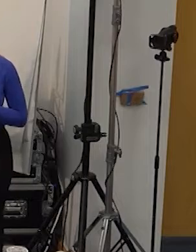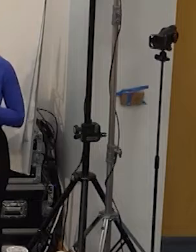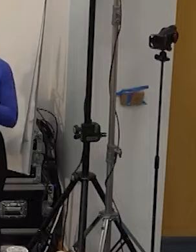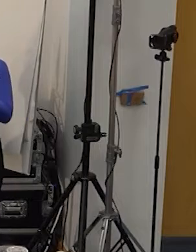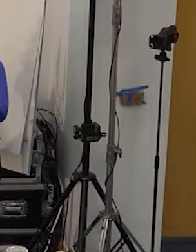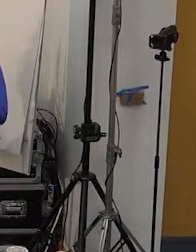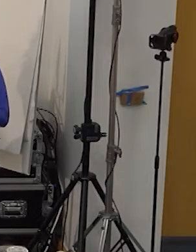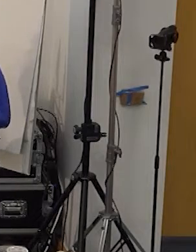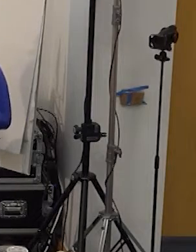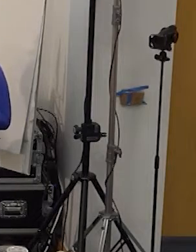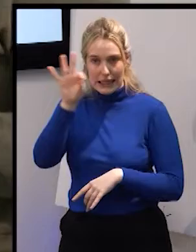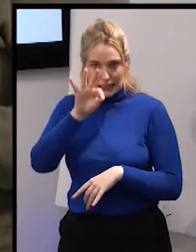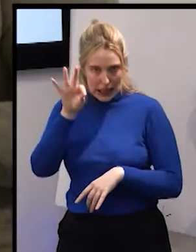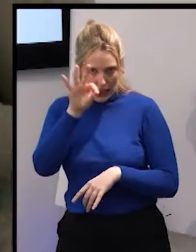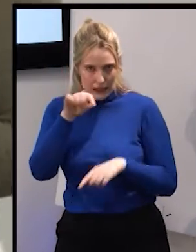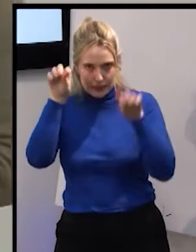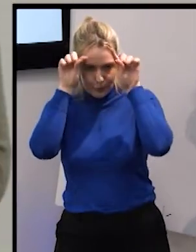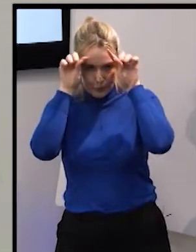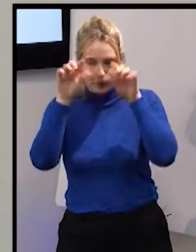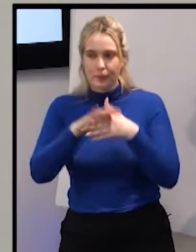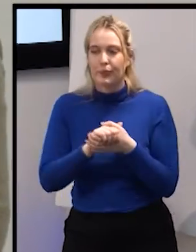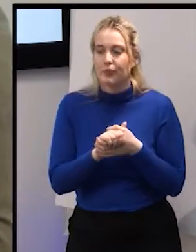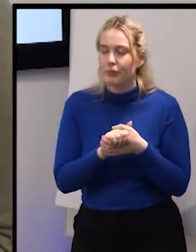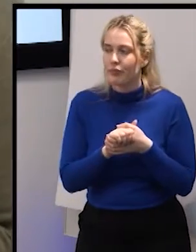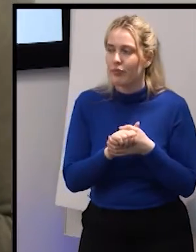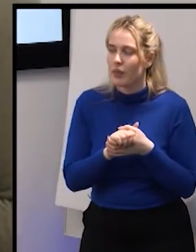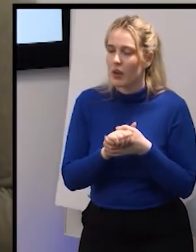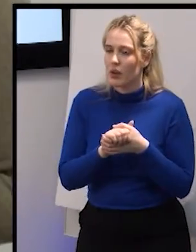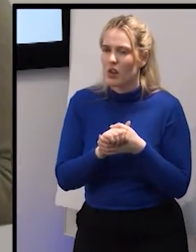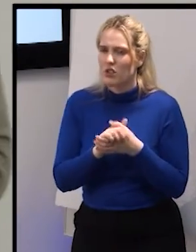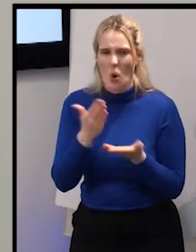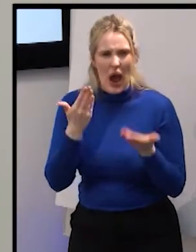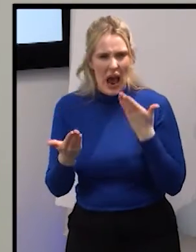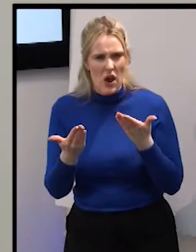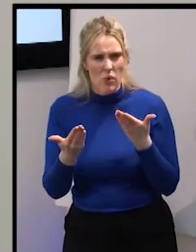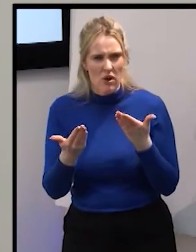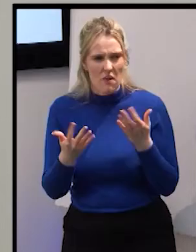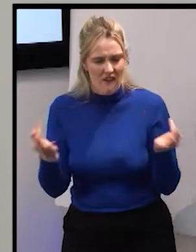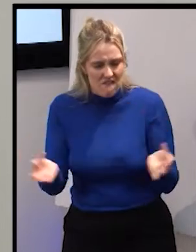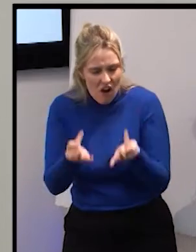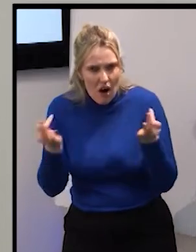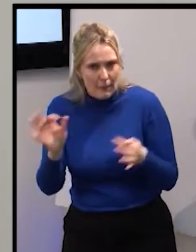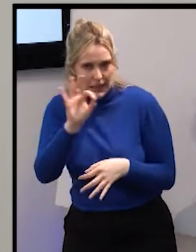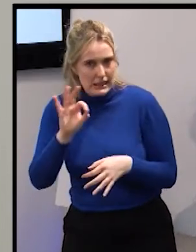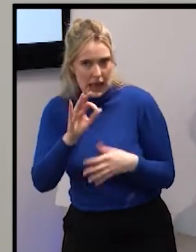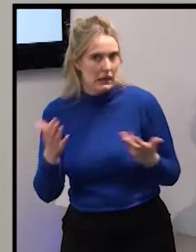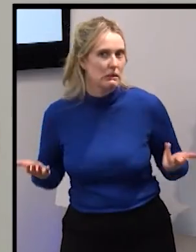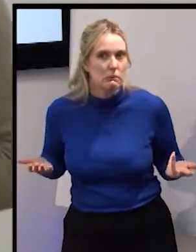insats for the production of insats let's say they are